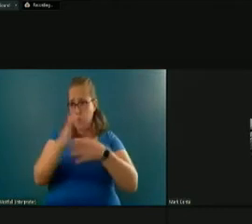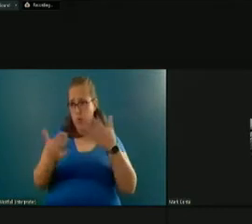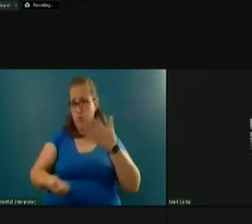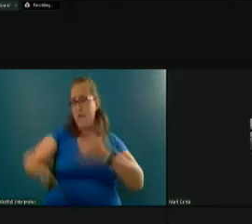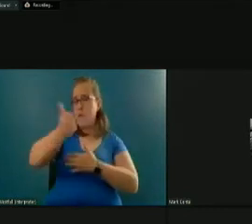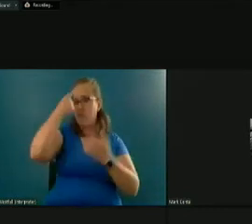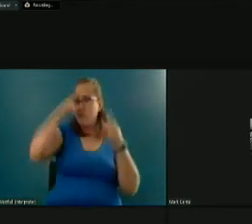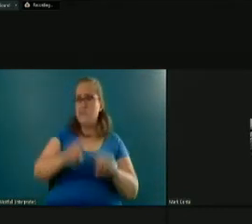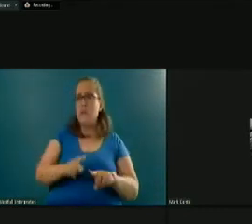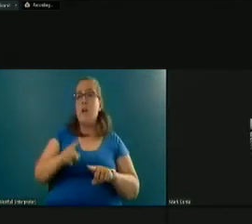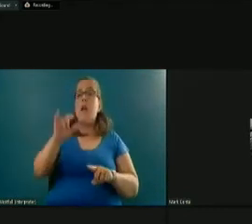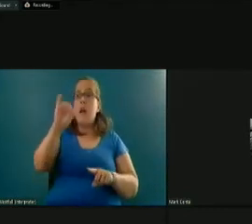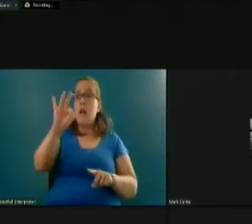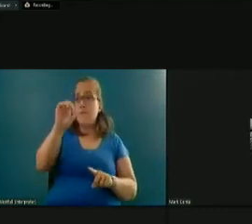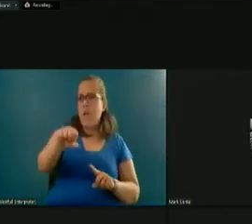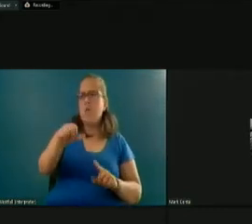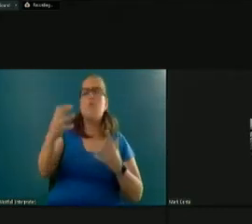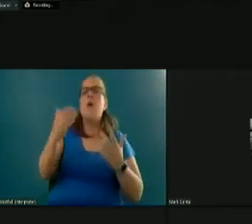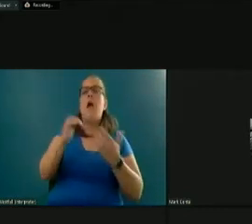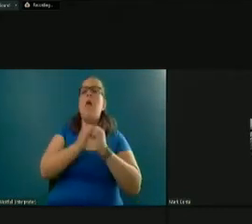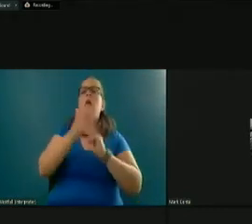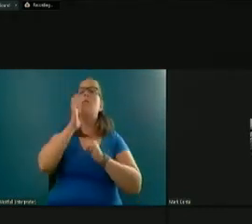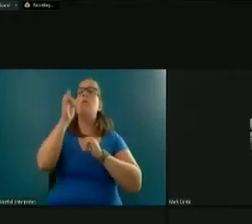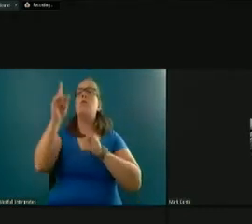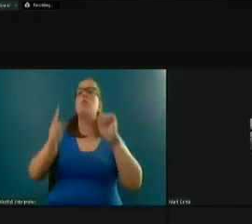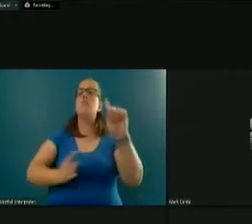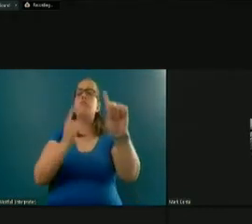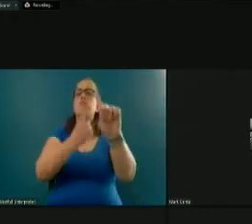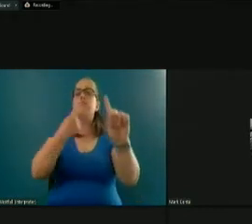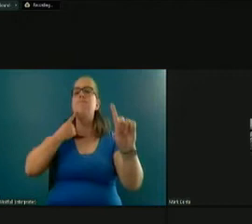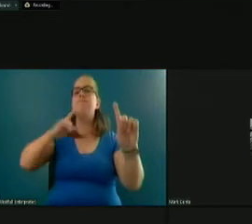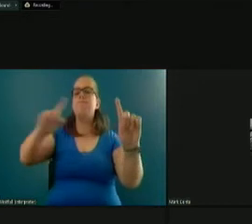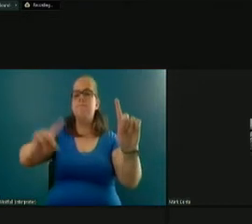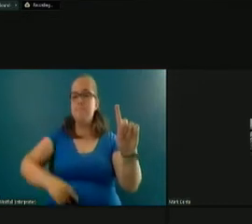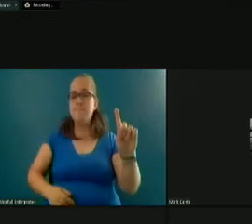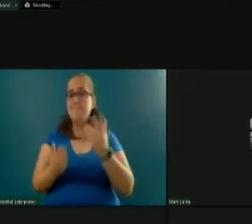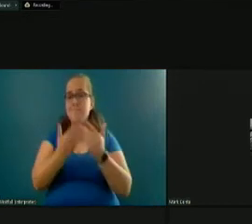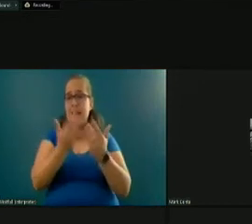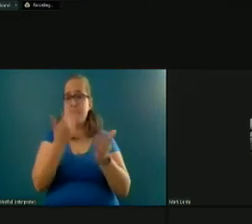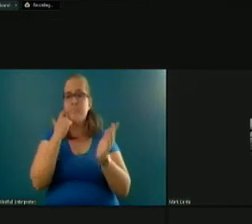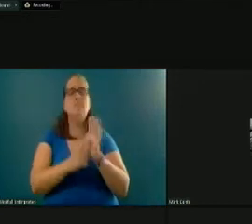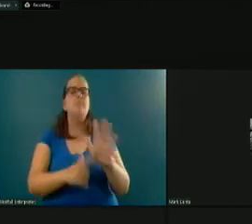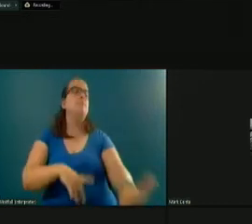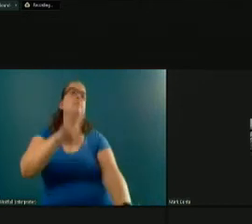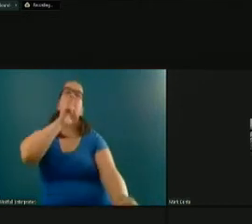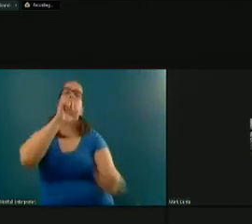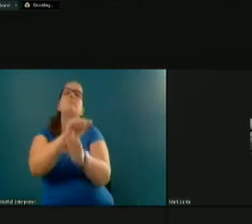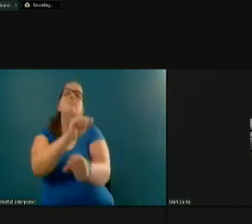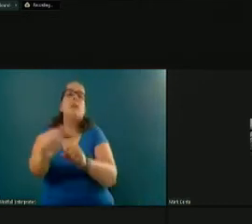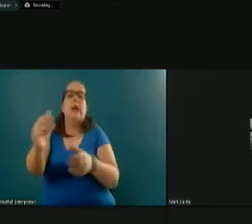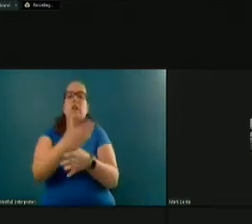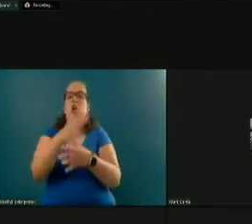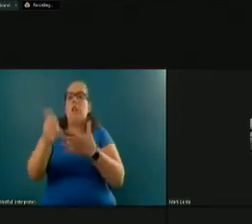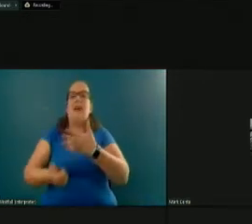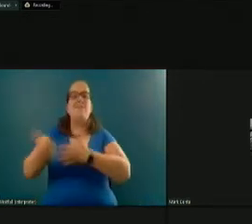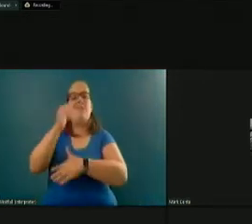what tangible steps will you take towards achieving these goals? I absolutely share this priority and this